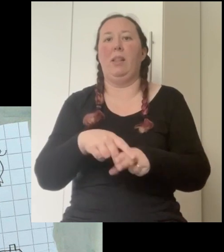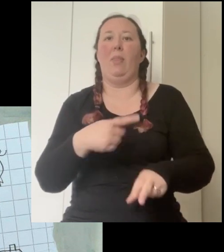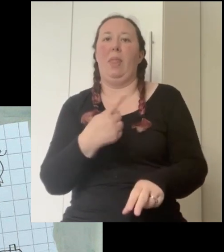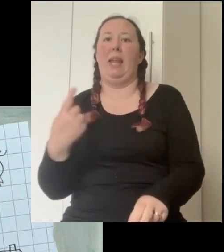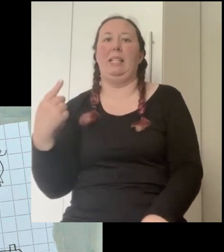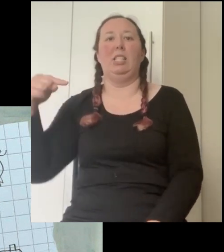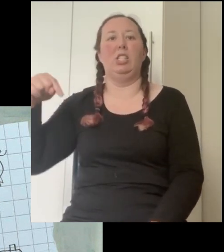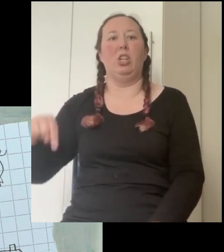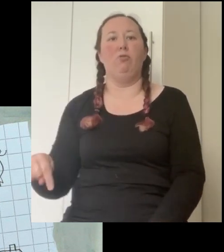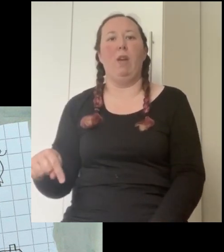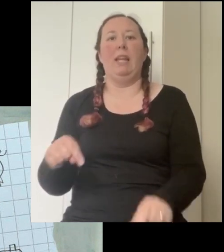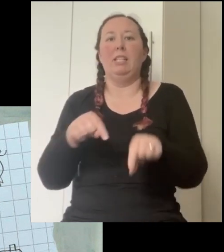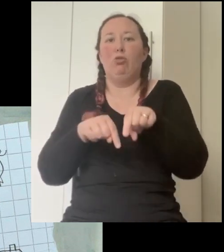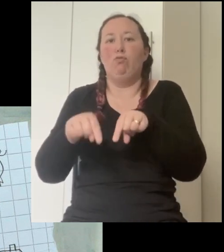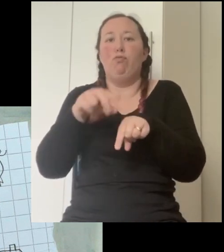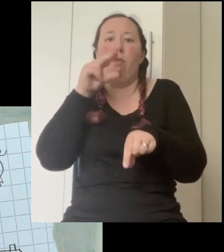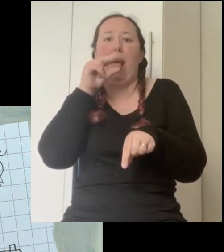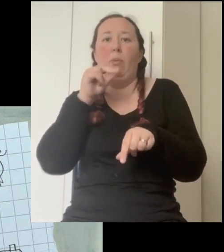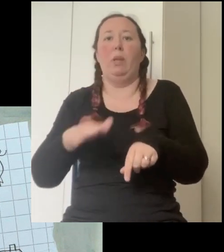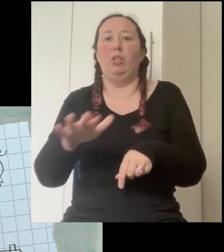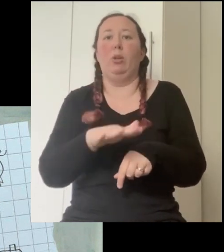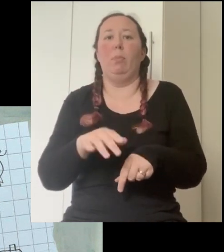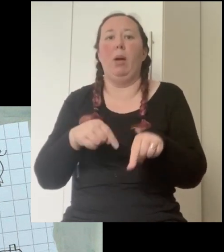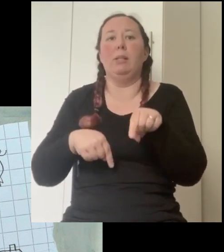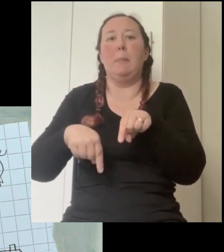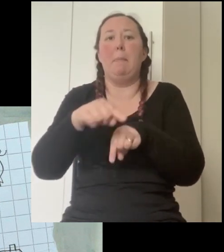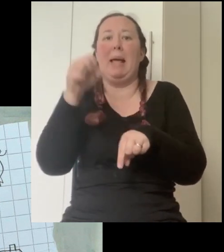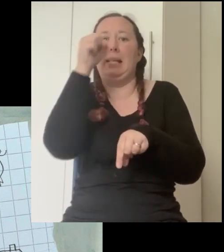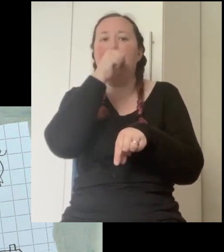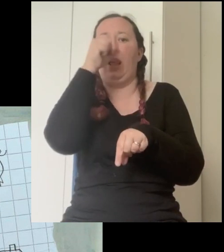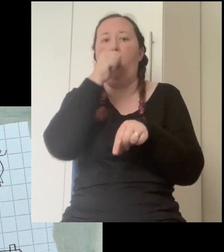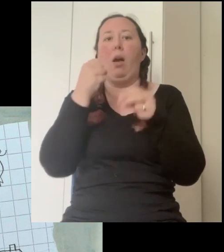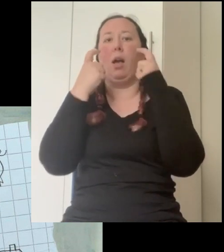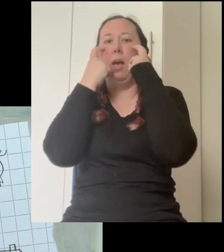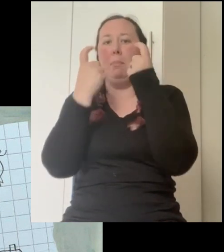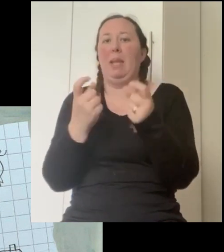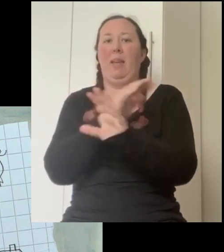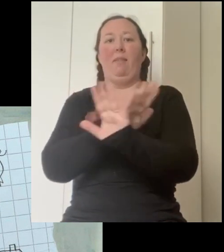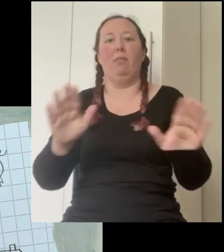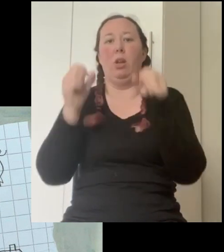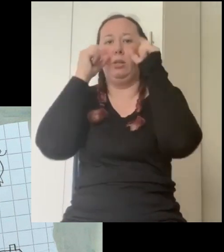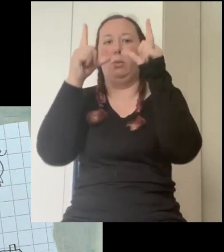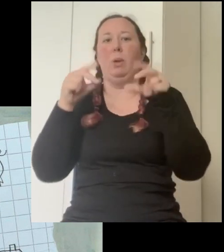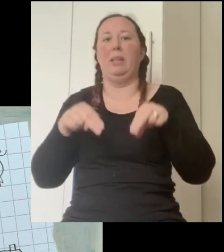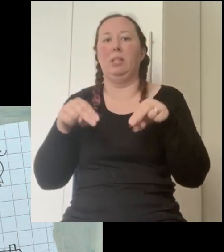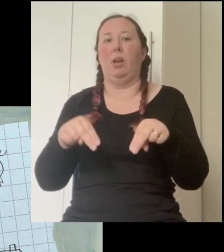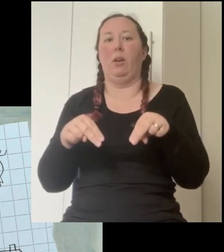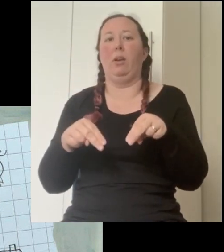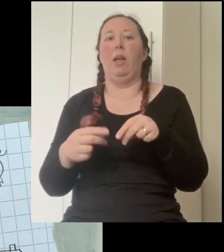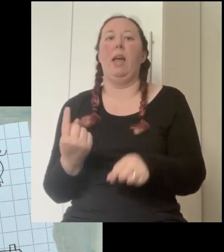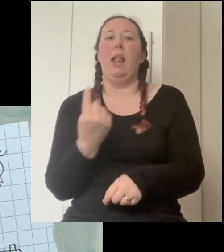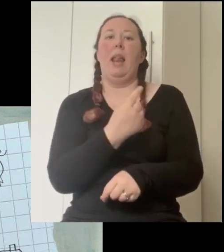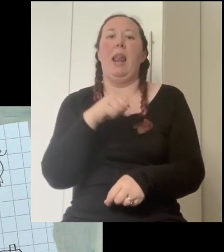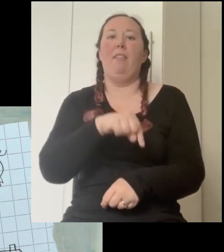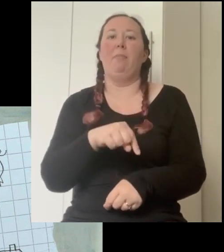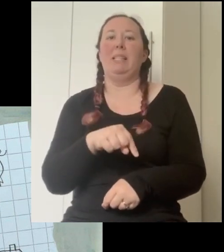horse and then turn right round the duck pond past the hog be careful not to wake the dog